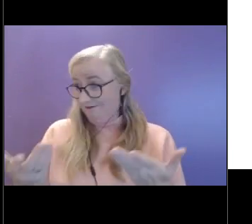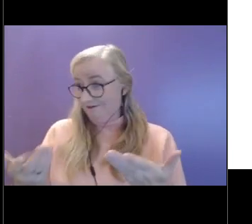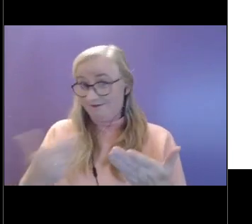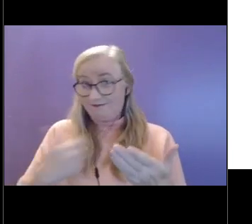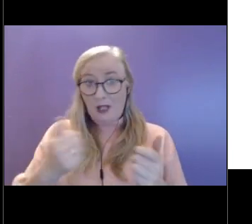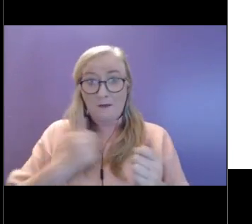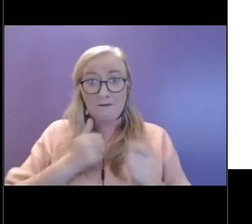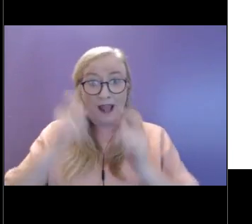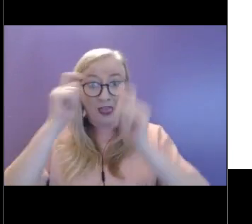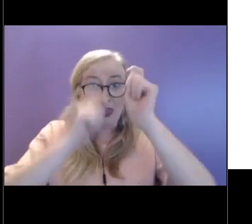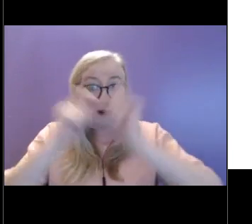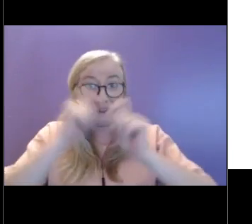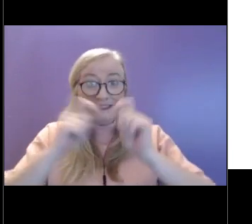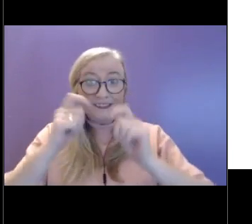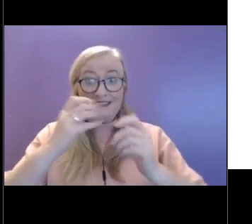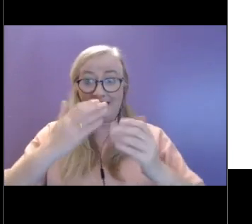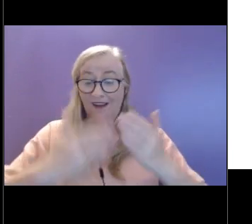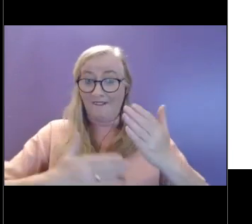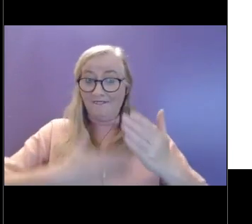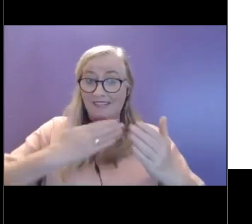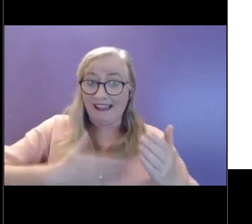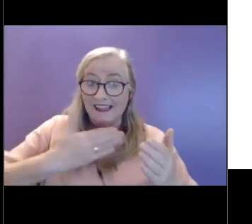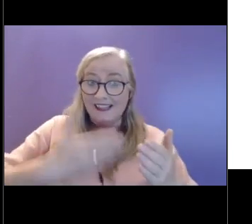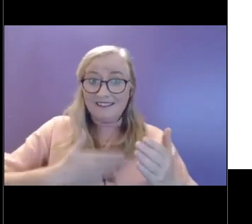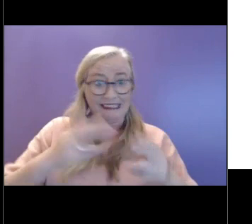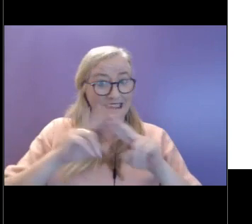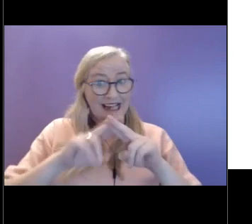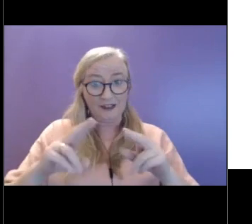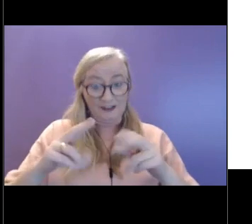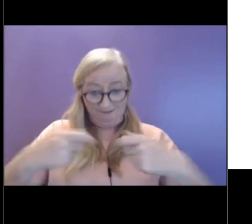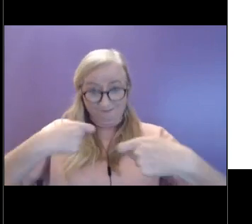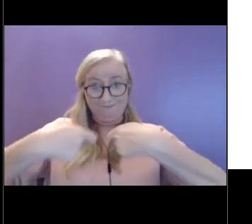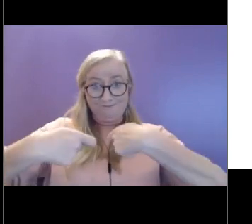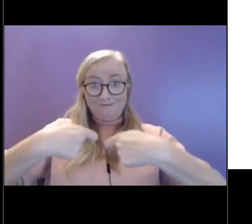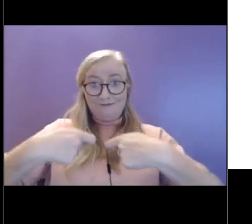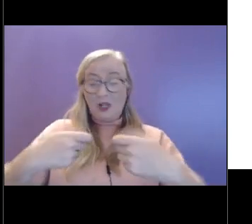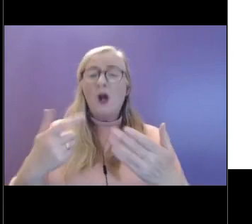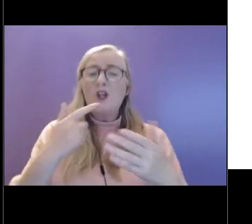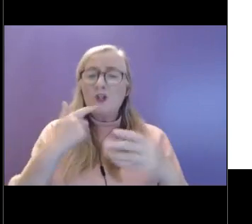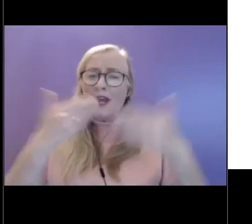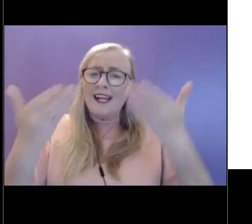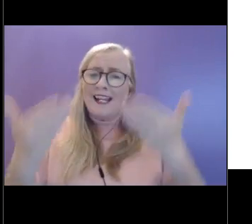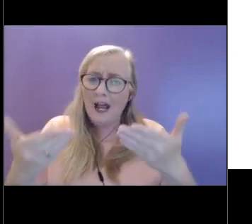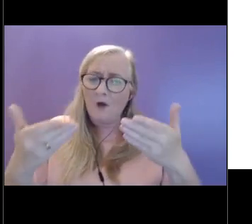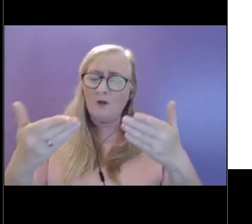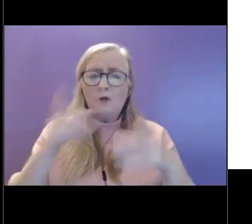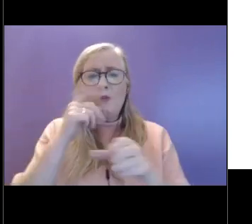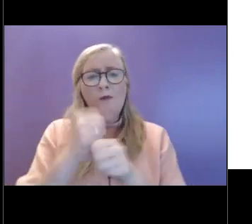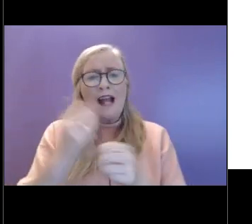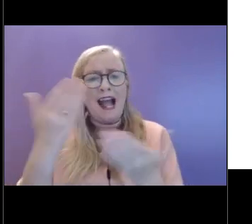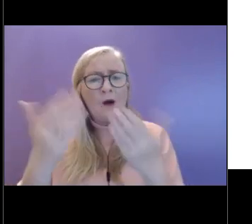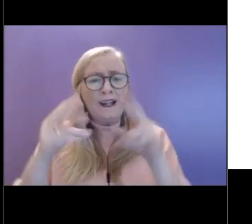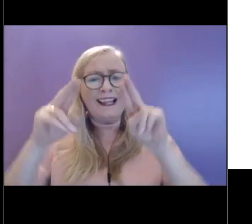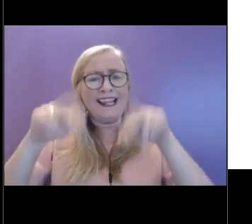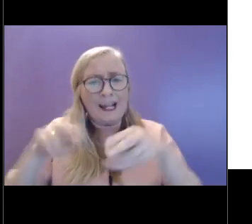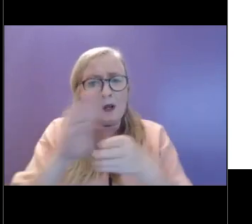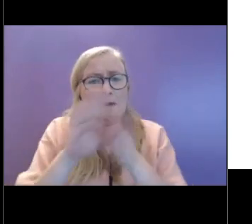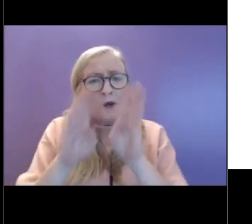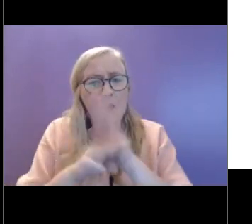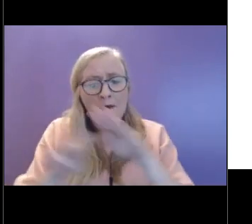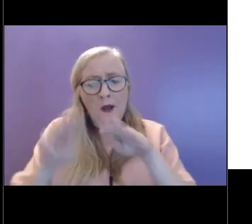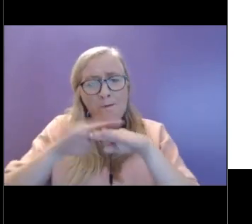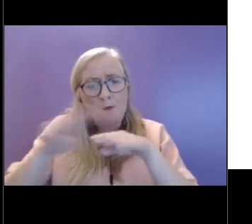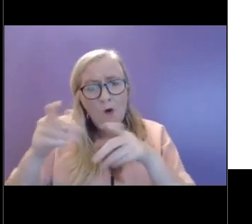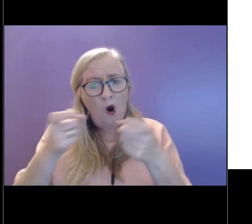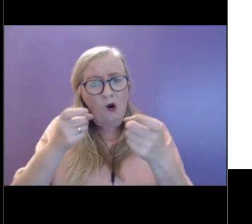feelings. But what we're trying to look at today is to maybe to take a little bit more control over those kind of internal pieces